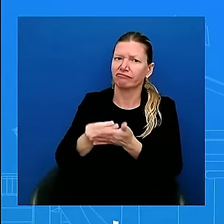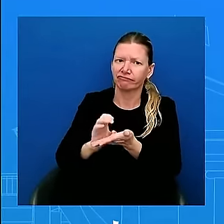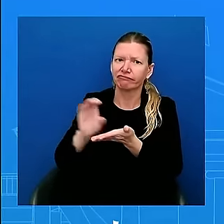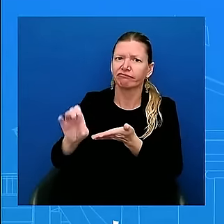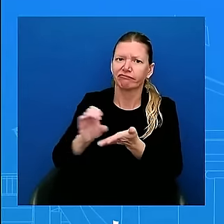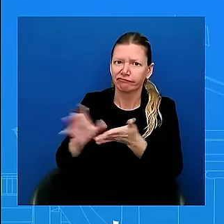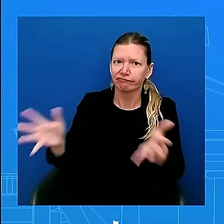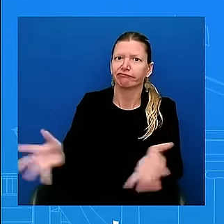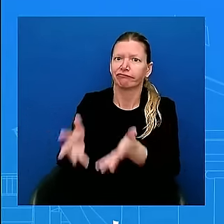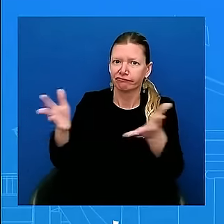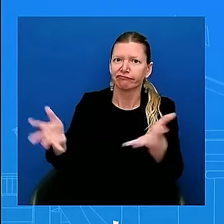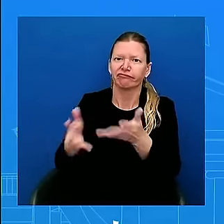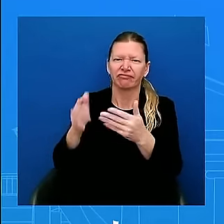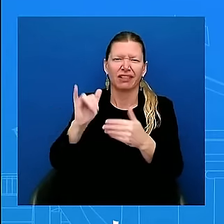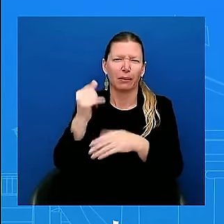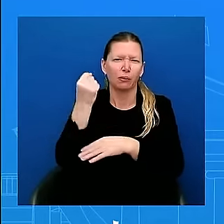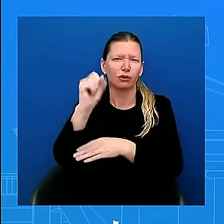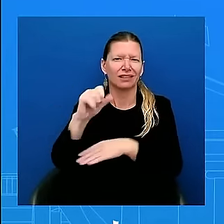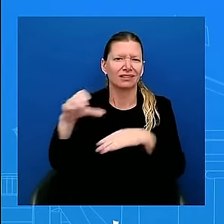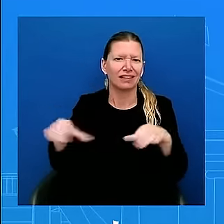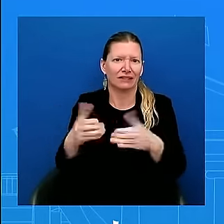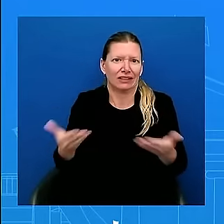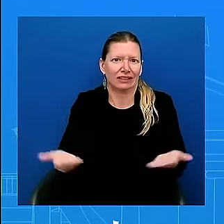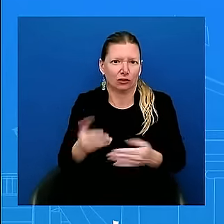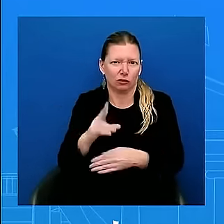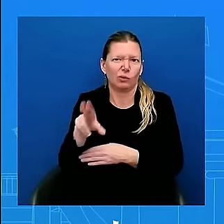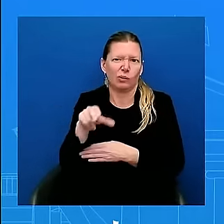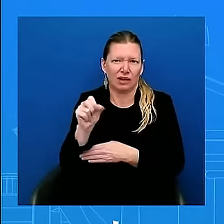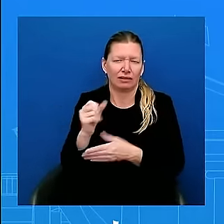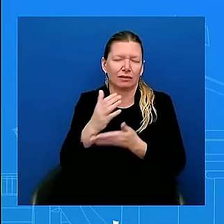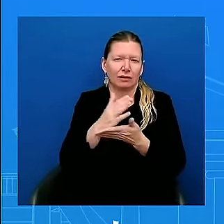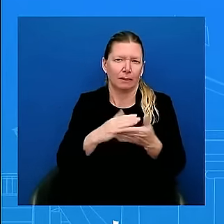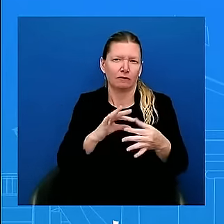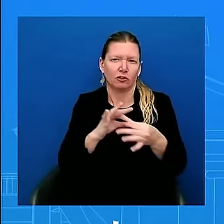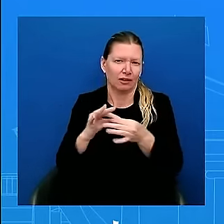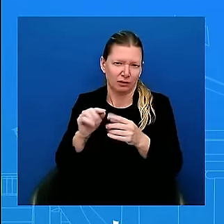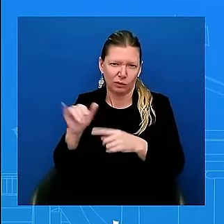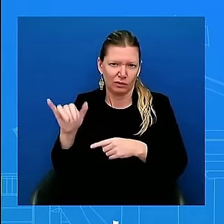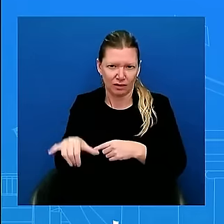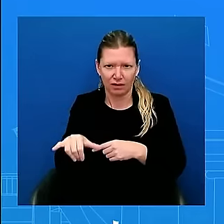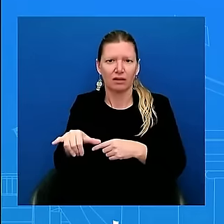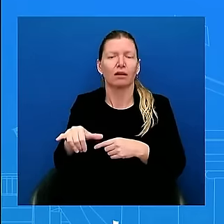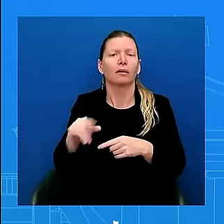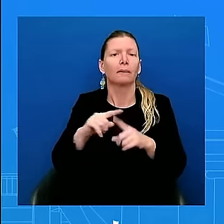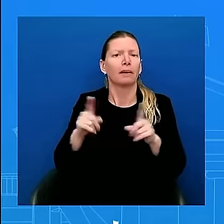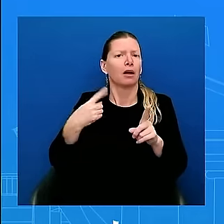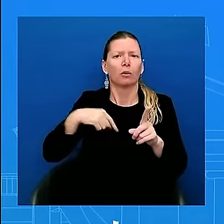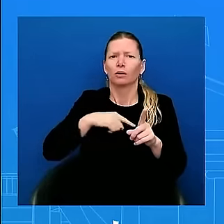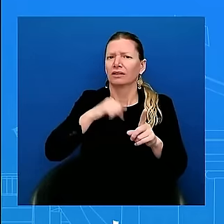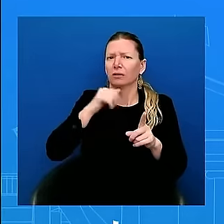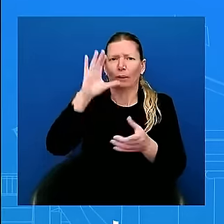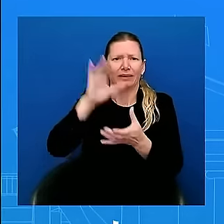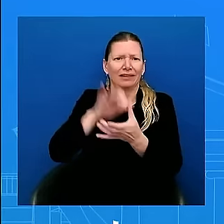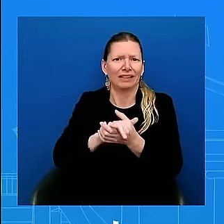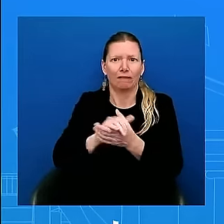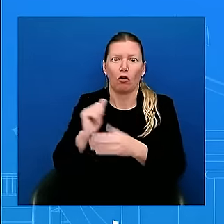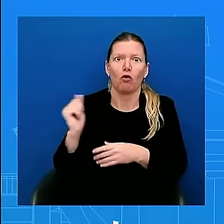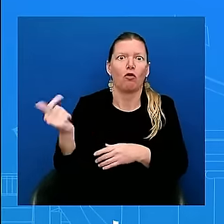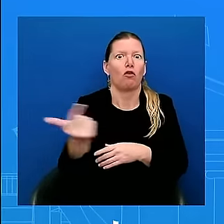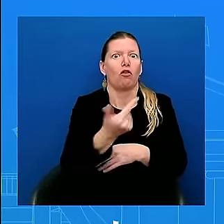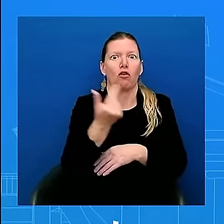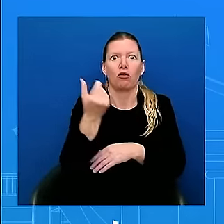We do not believe that all the protest activity out there on a daily basis is being fully